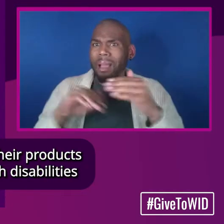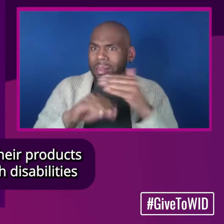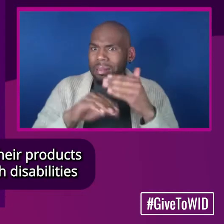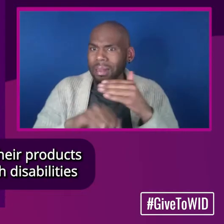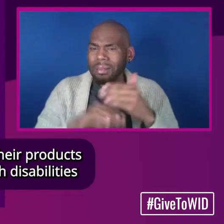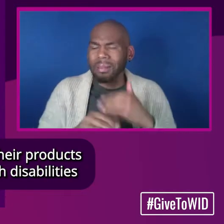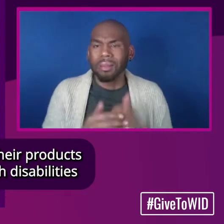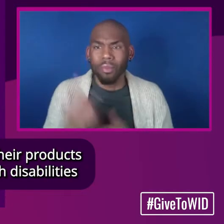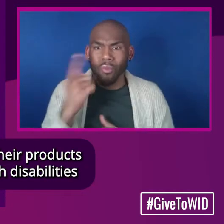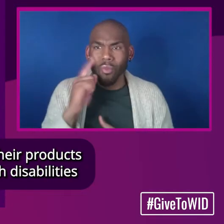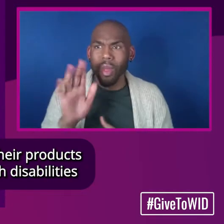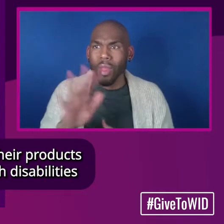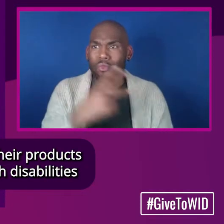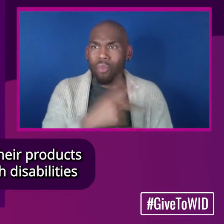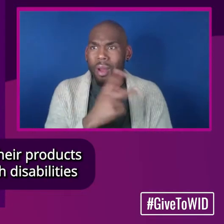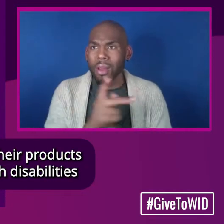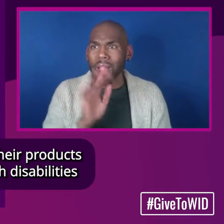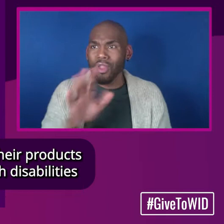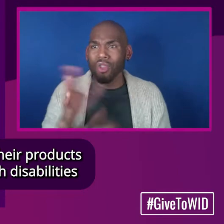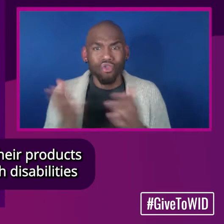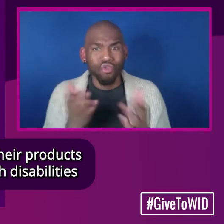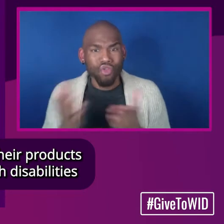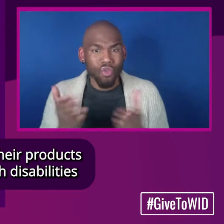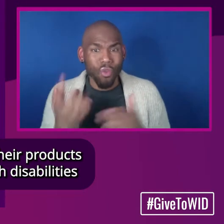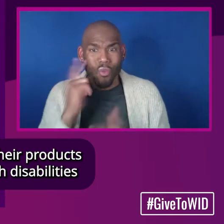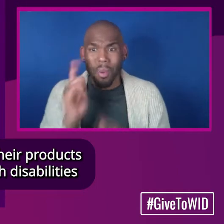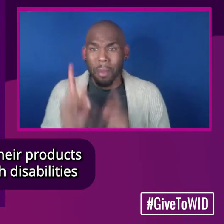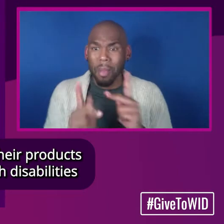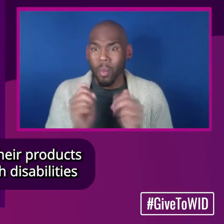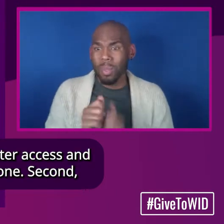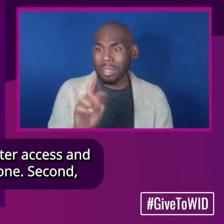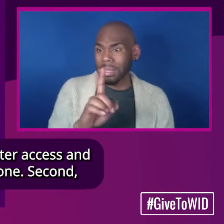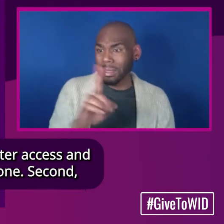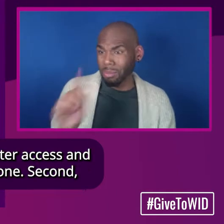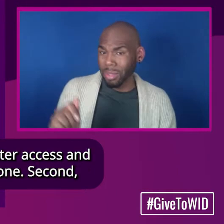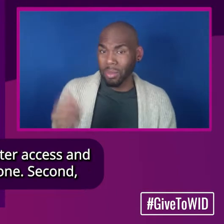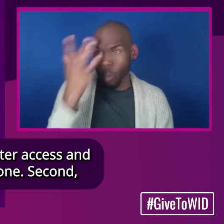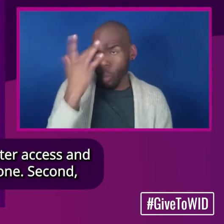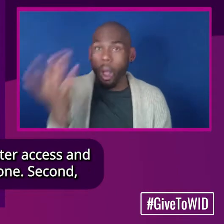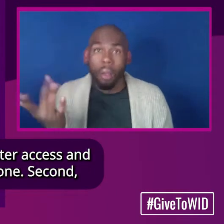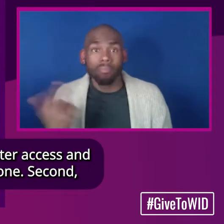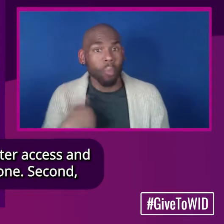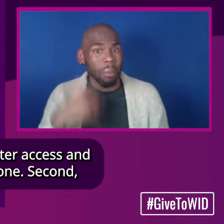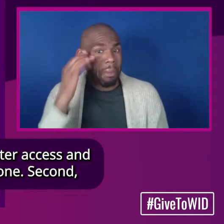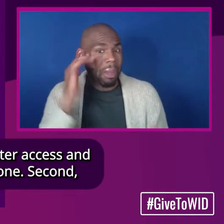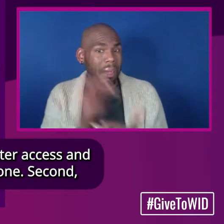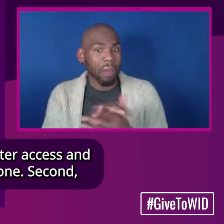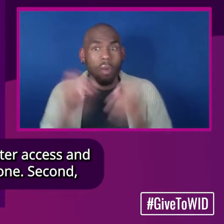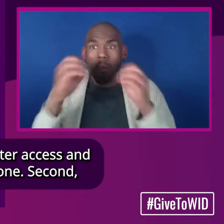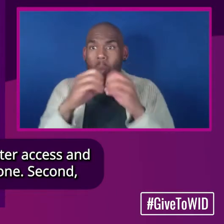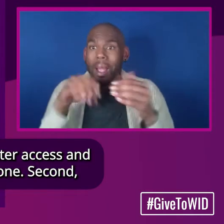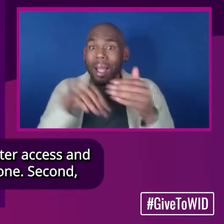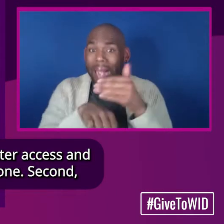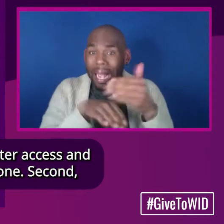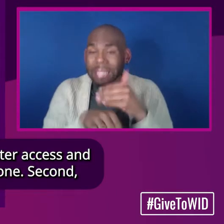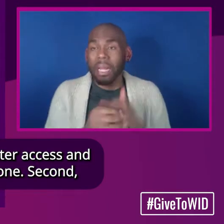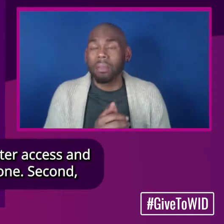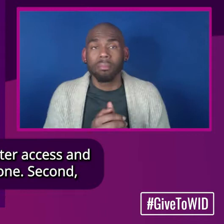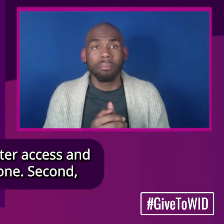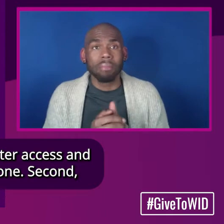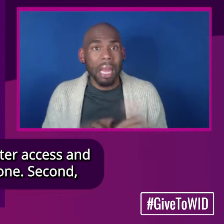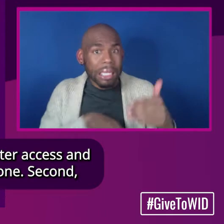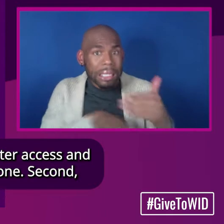accessibility of their products and services for people with disabilities, because we believe that greater access and